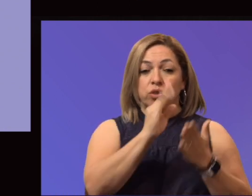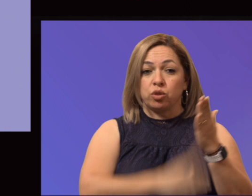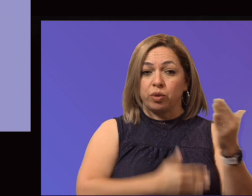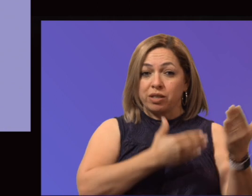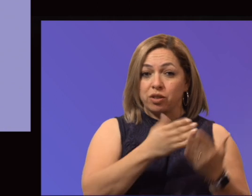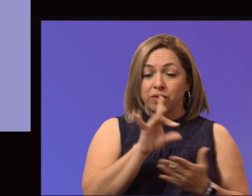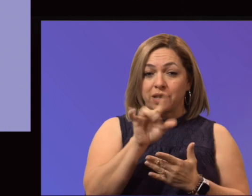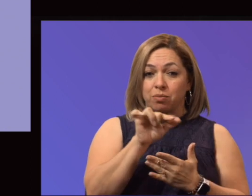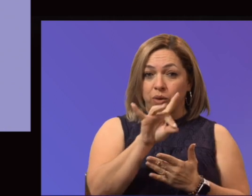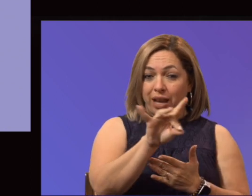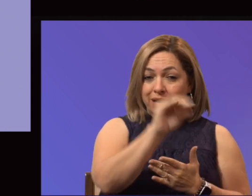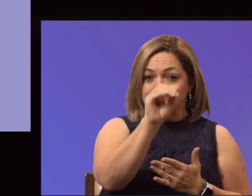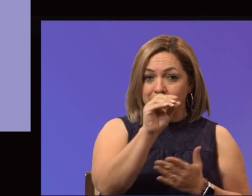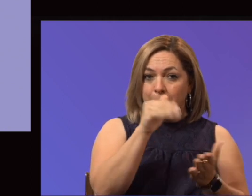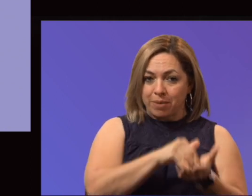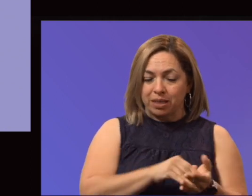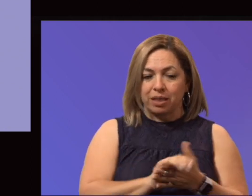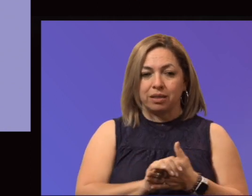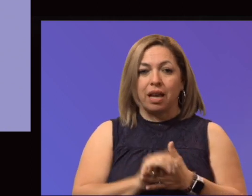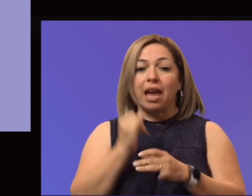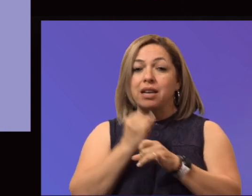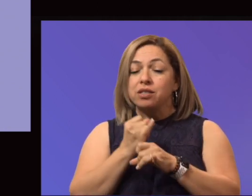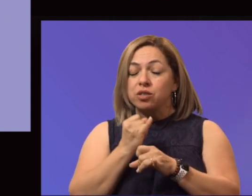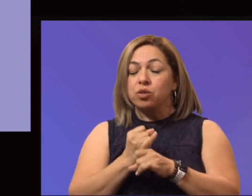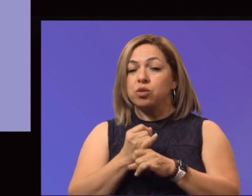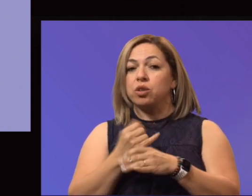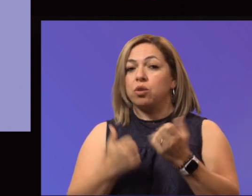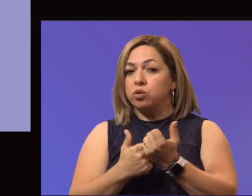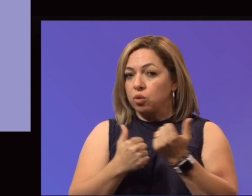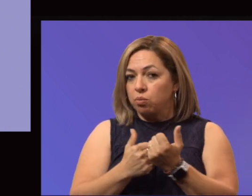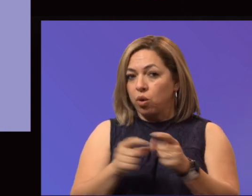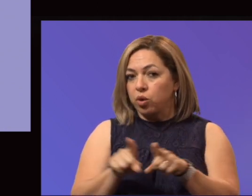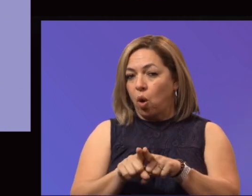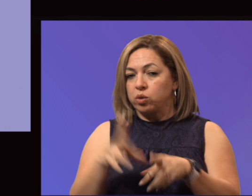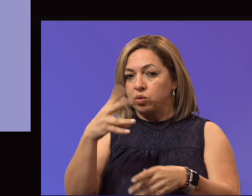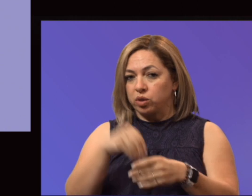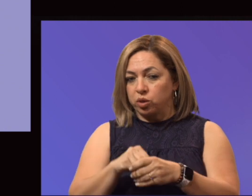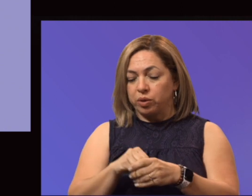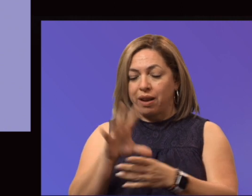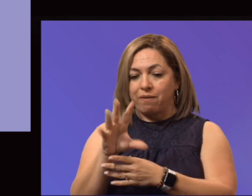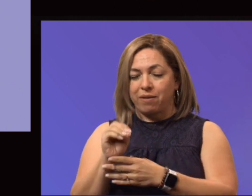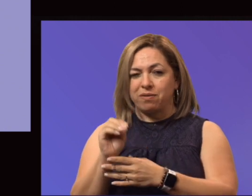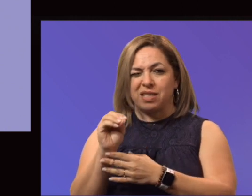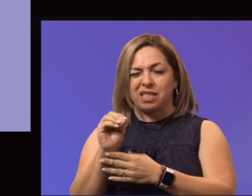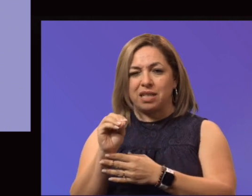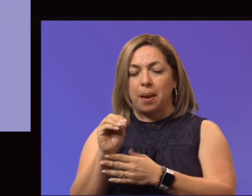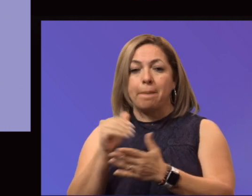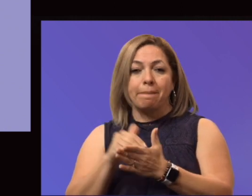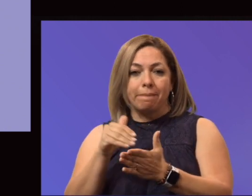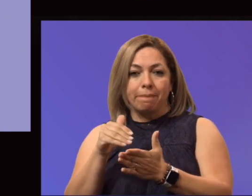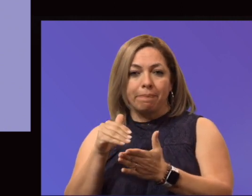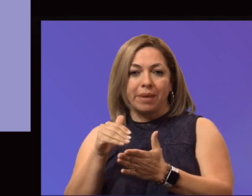Institutional support, which is also part of a segment of that, is part of instruction as well at 50 million. And you see the rest of the respective